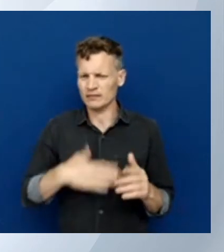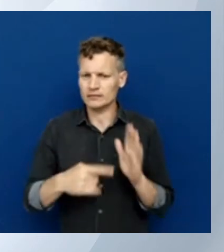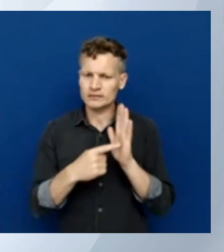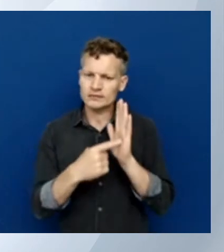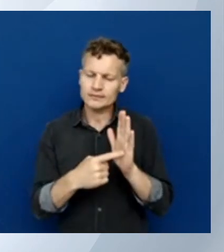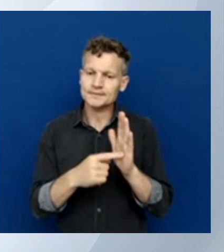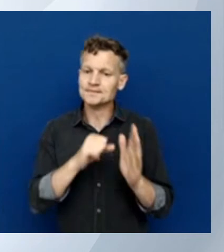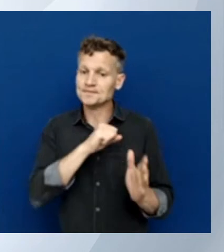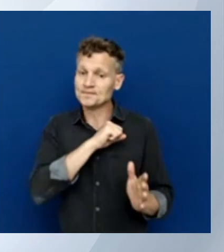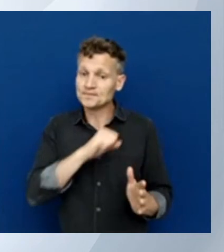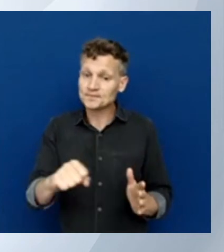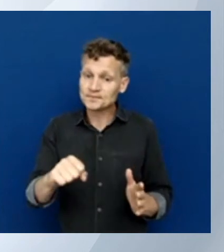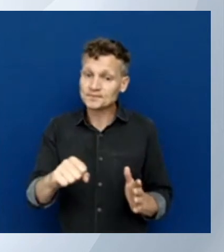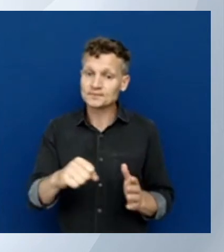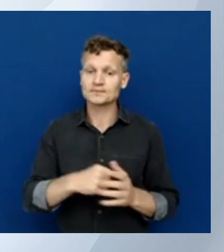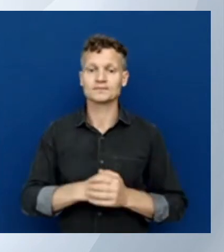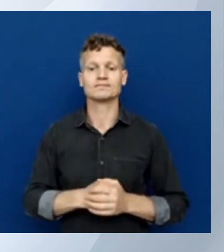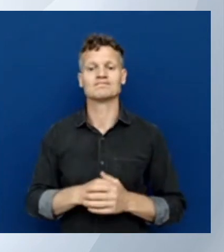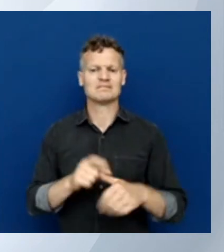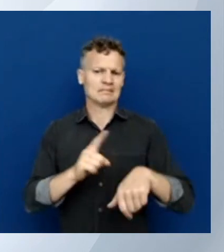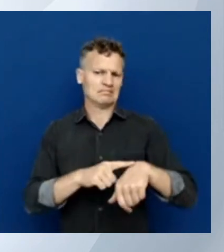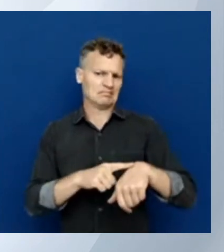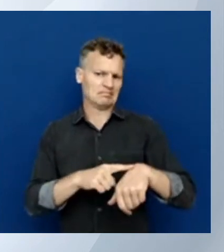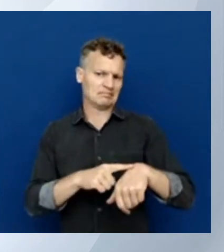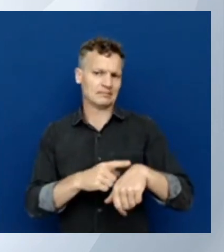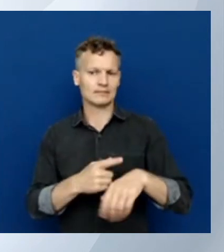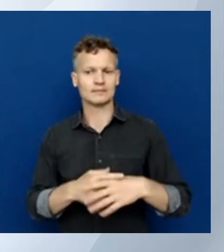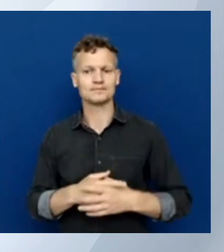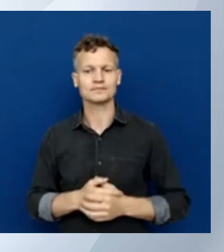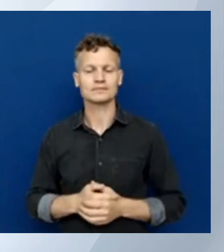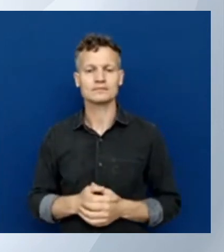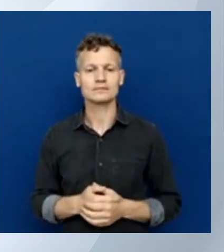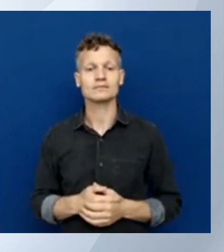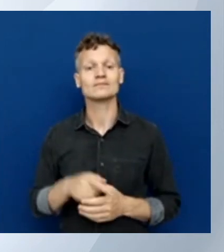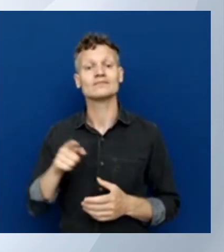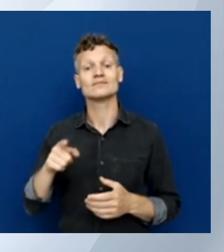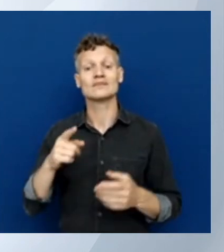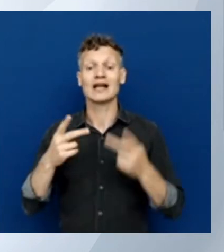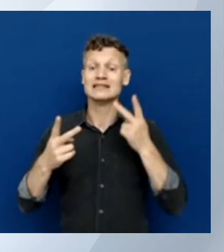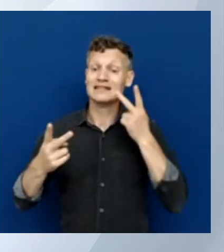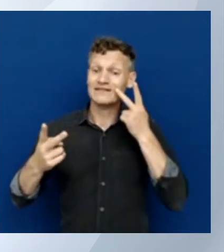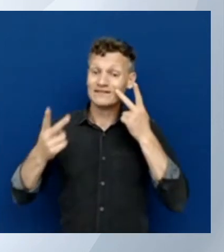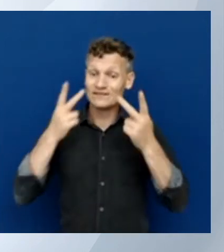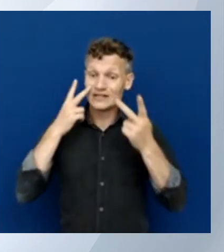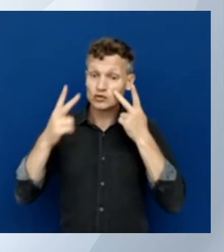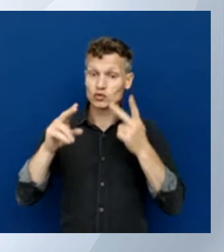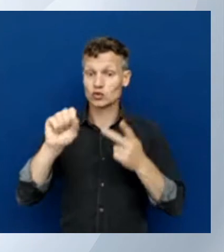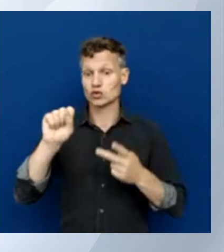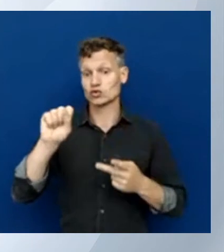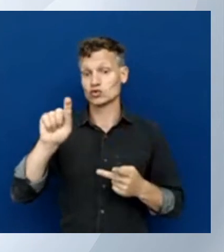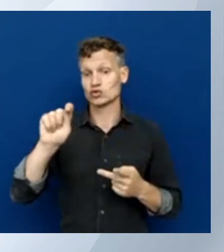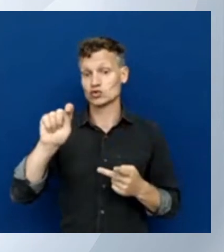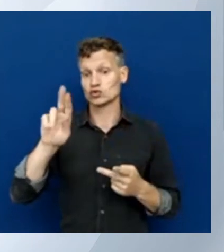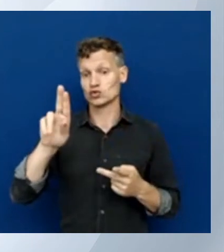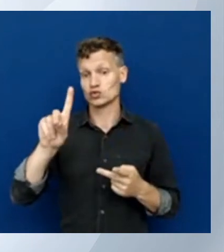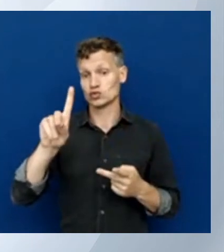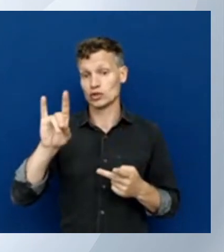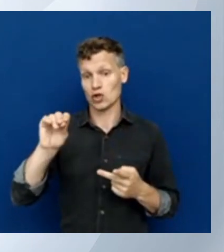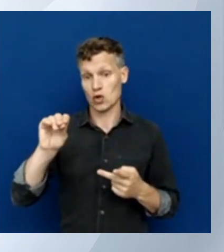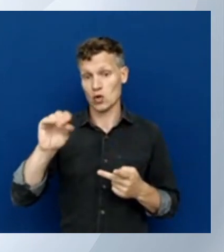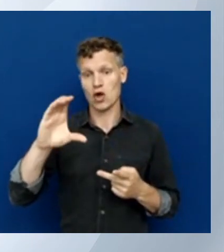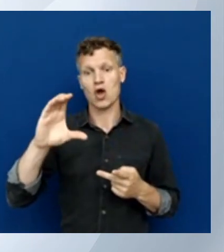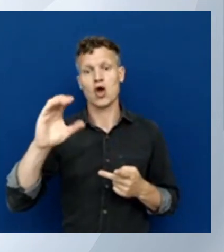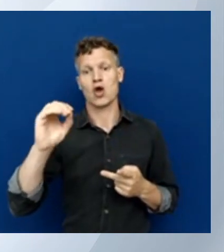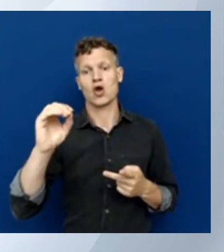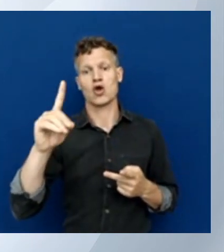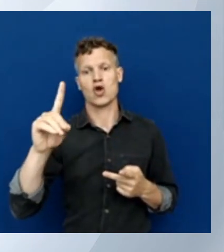that is the Visual Studio Code extension for ARM templates. You can just download this. All these